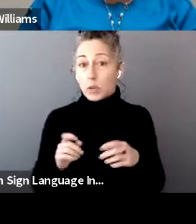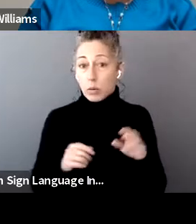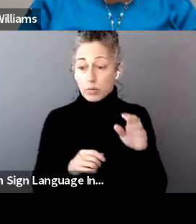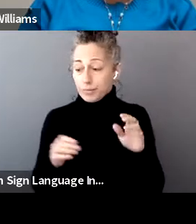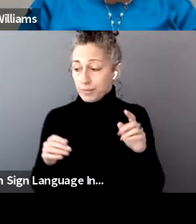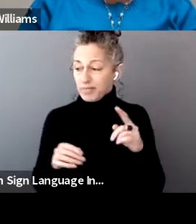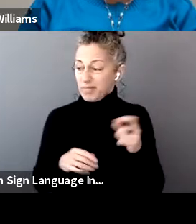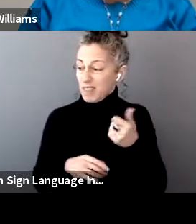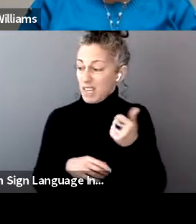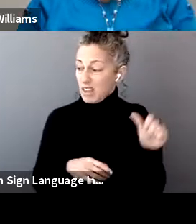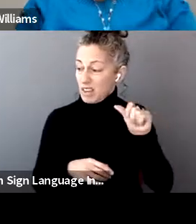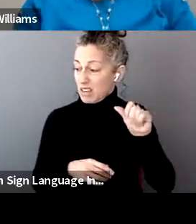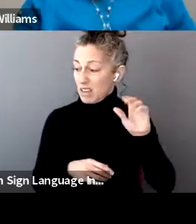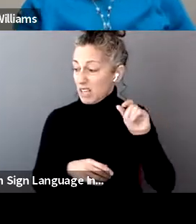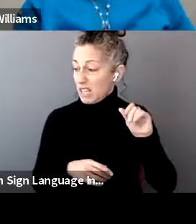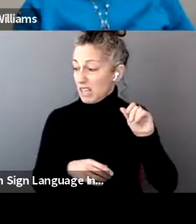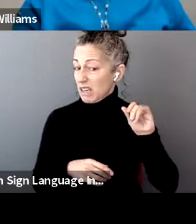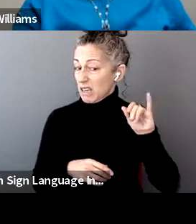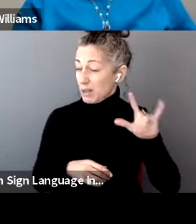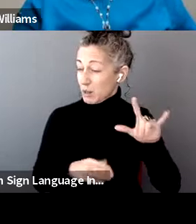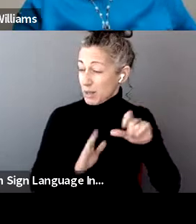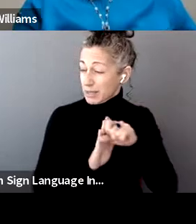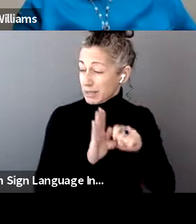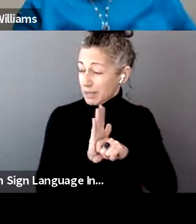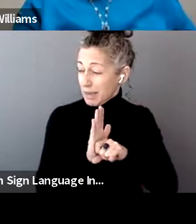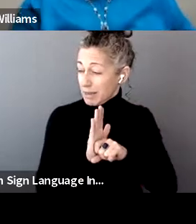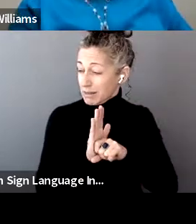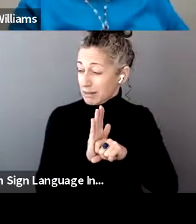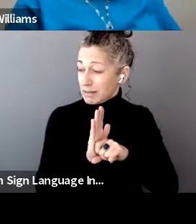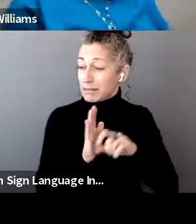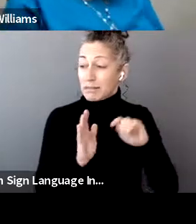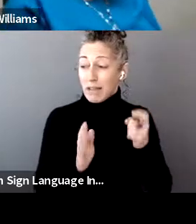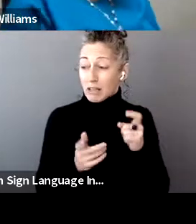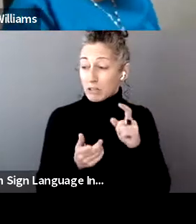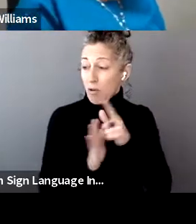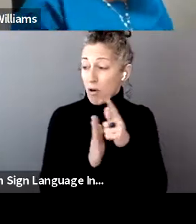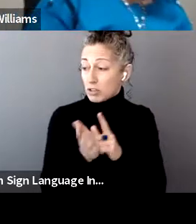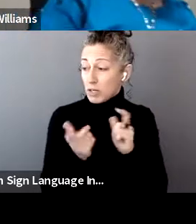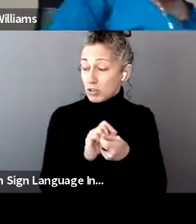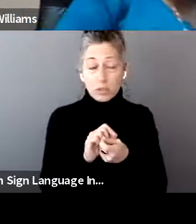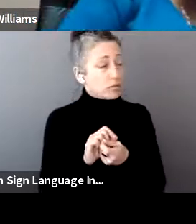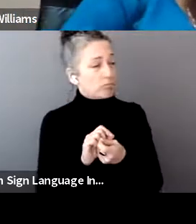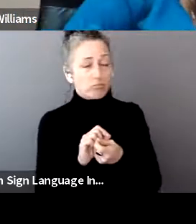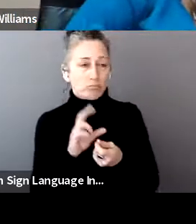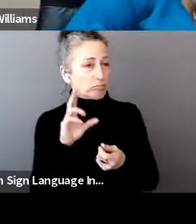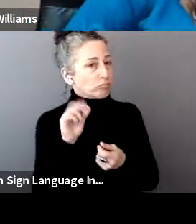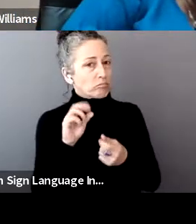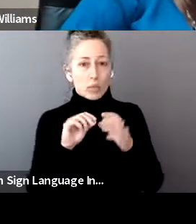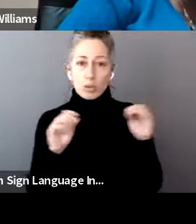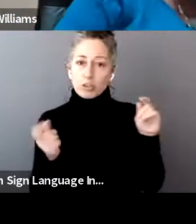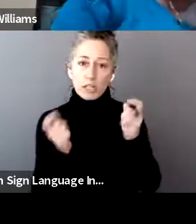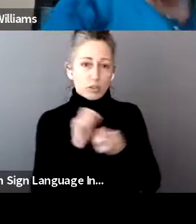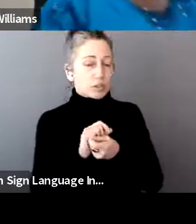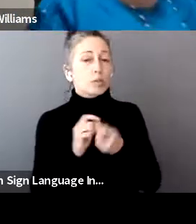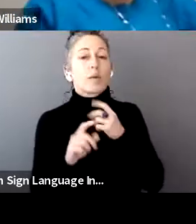that we should know about? We didn't have any tax law changes and we follow right off of the federal tax return. So